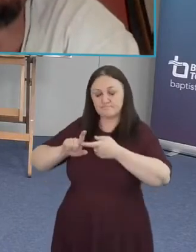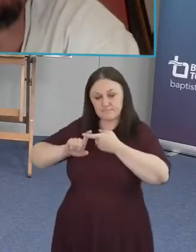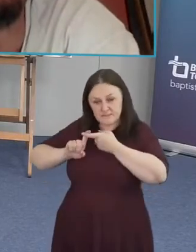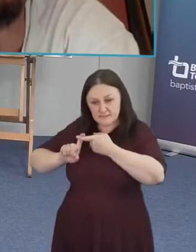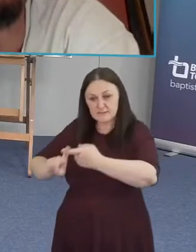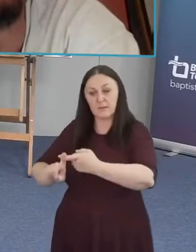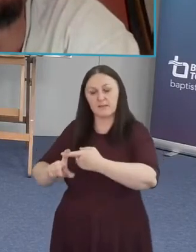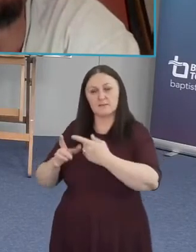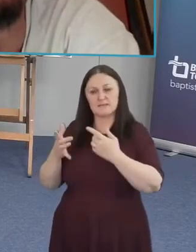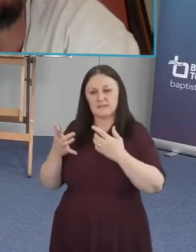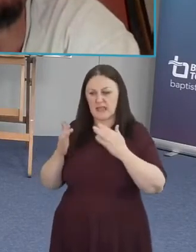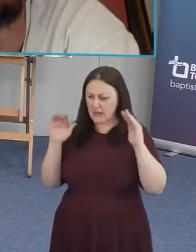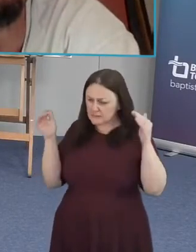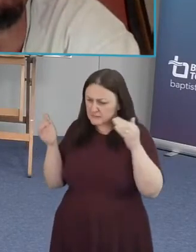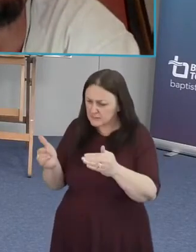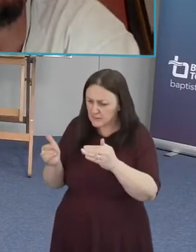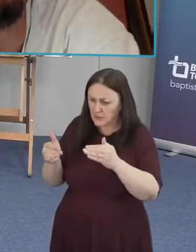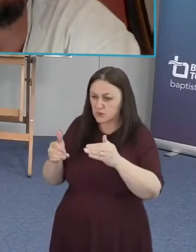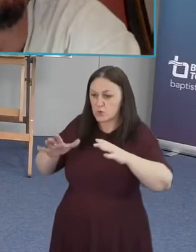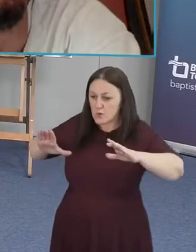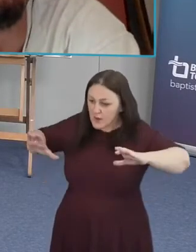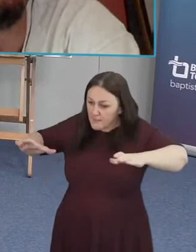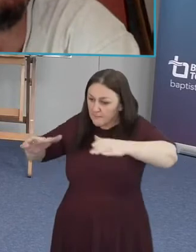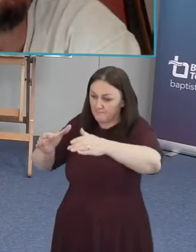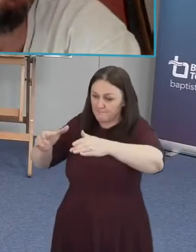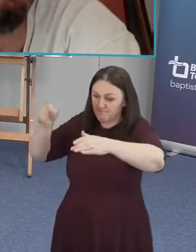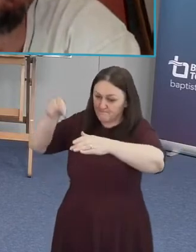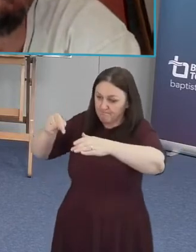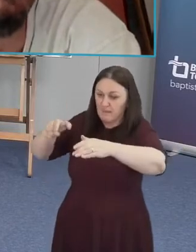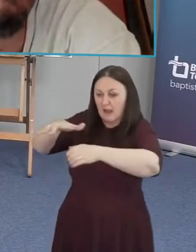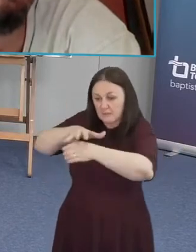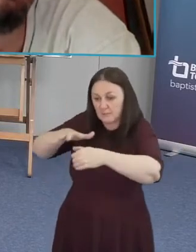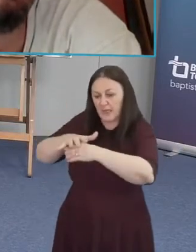to people in a place is a good thing for us to remember